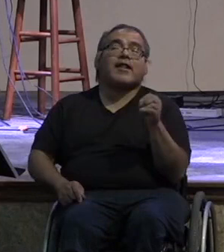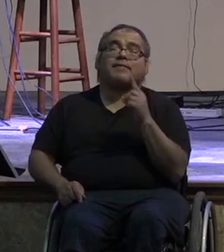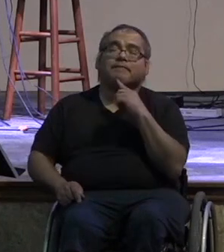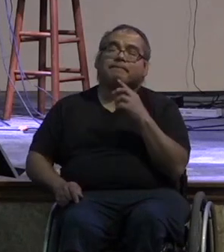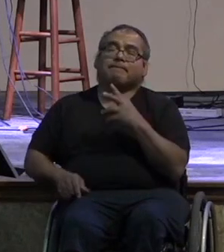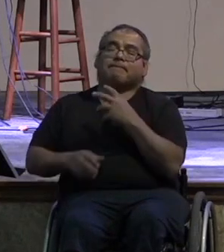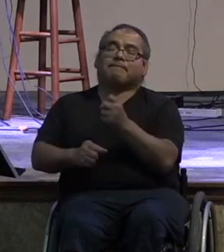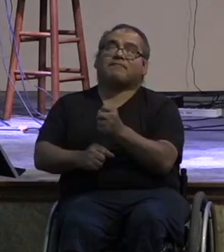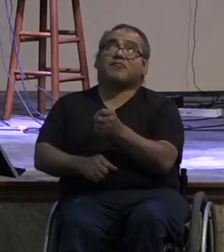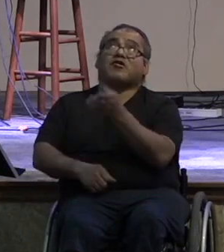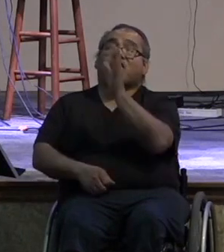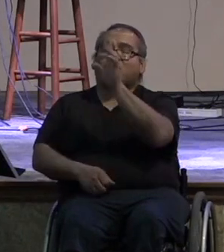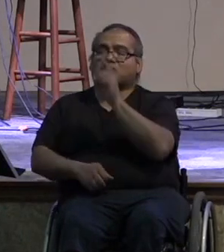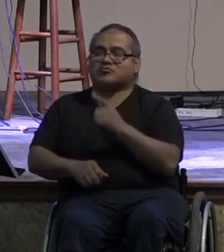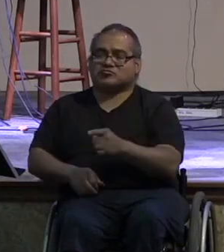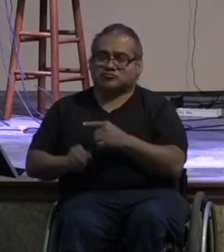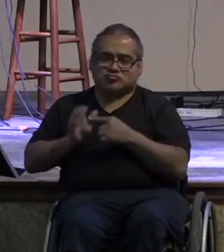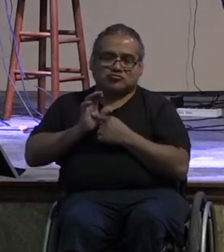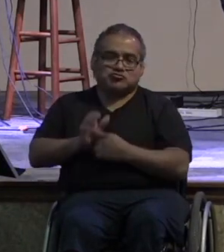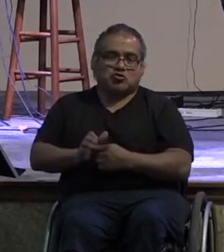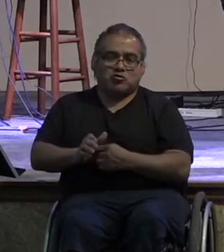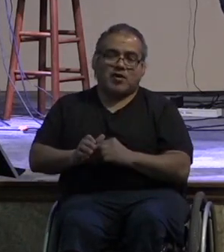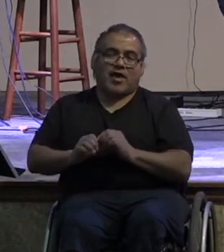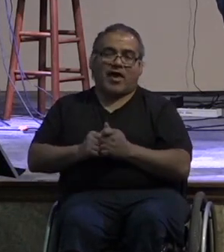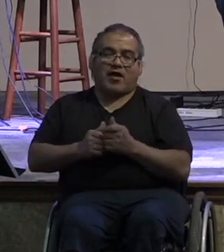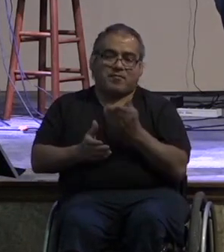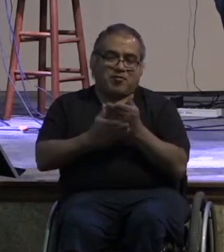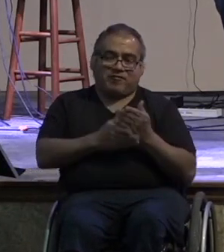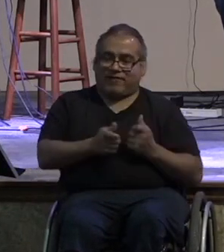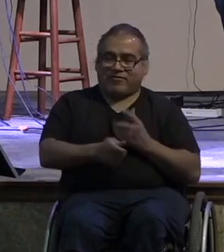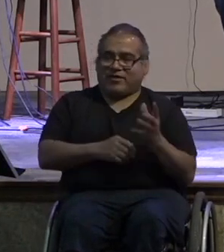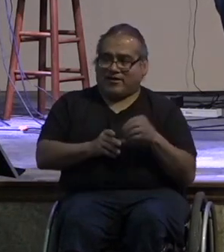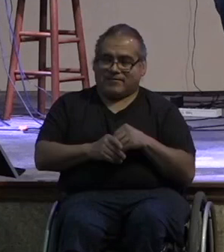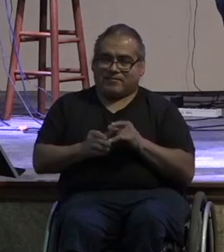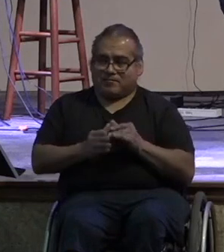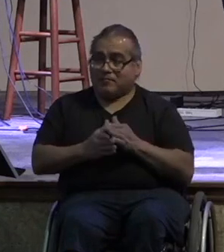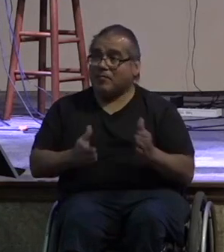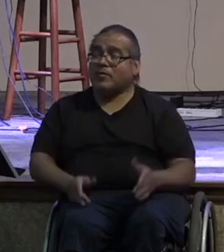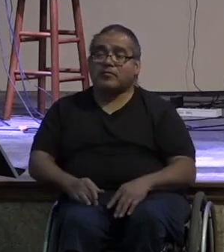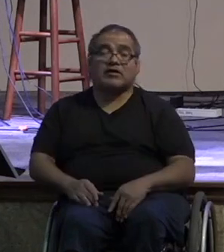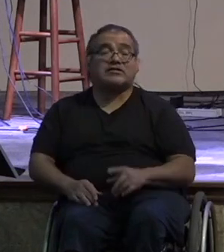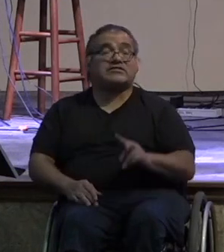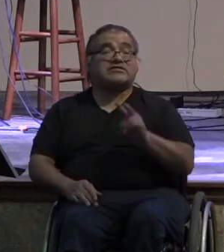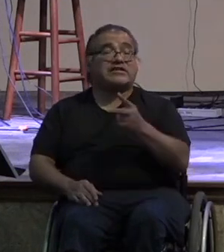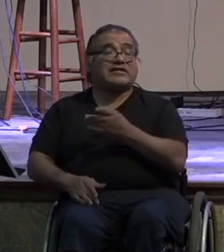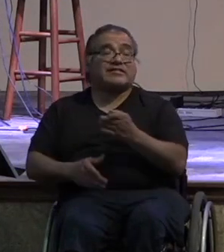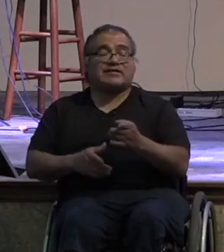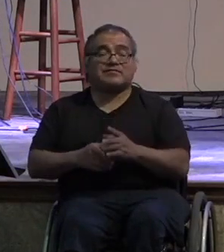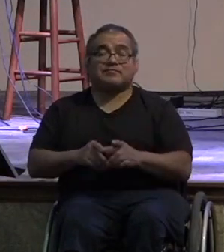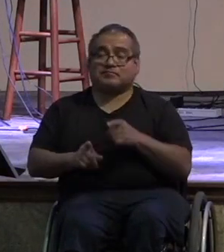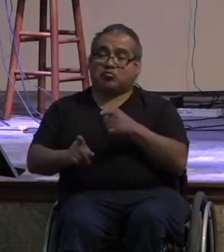bring you to understanding and growth as we examine these things together our second point this morning god